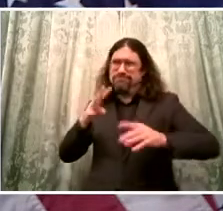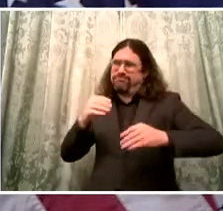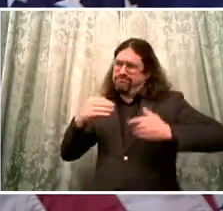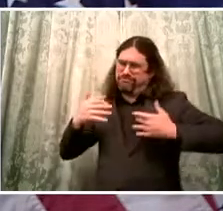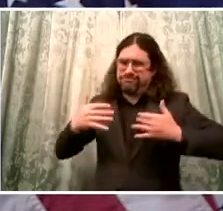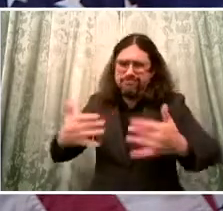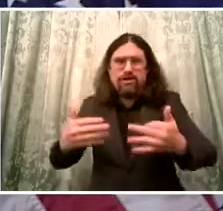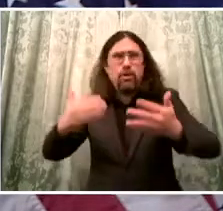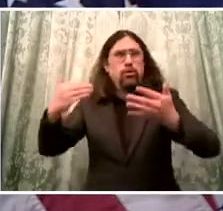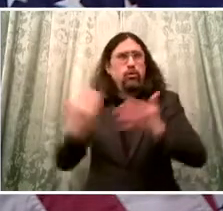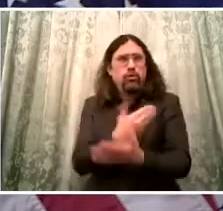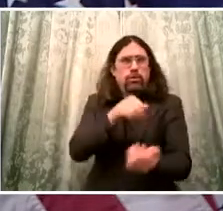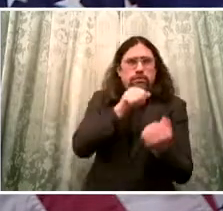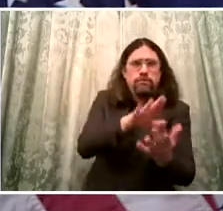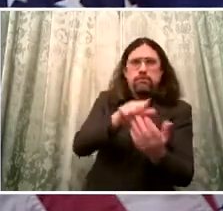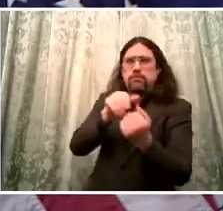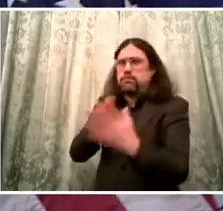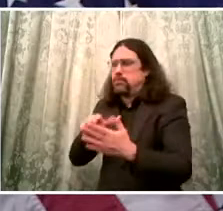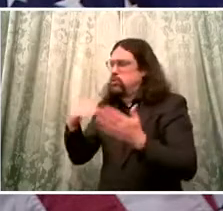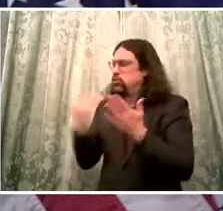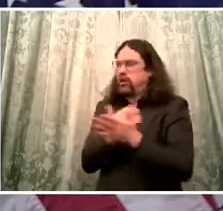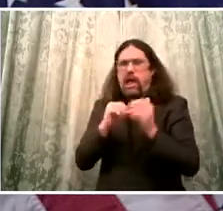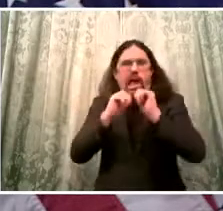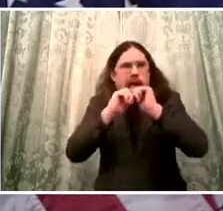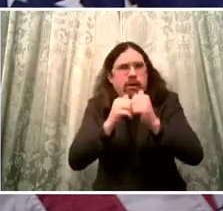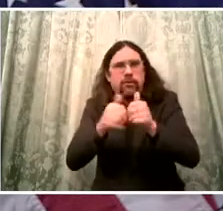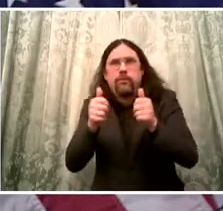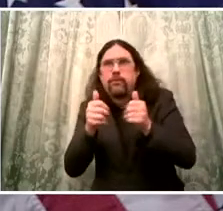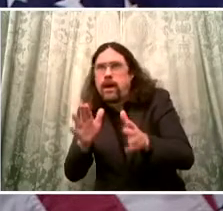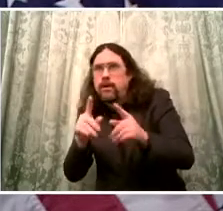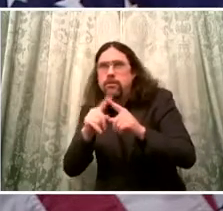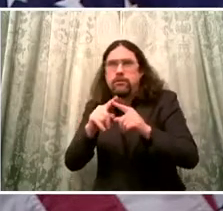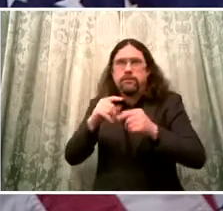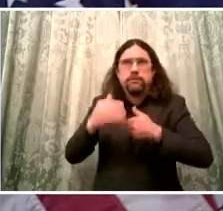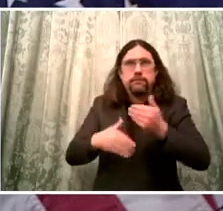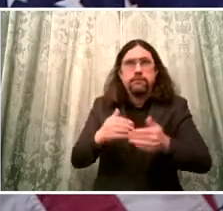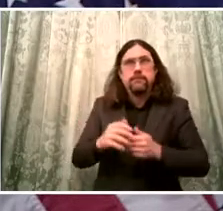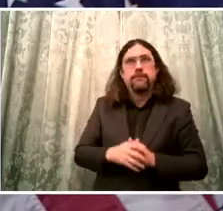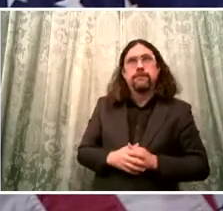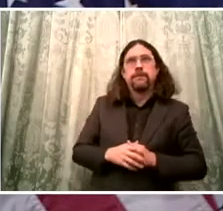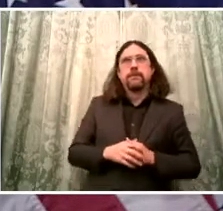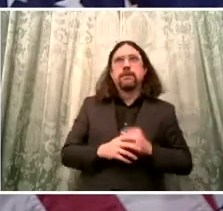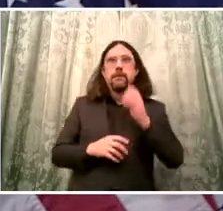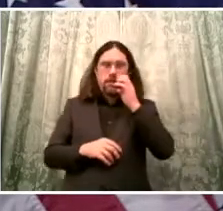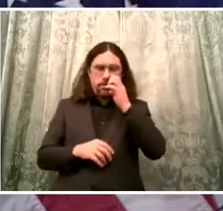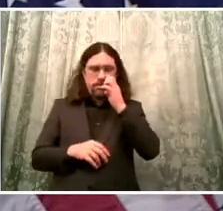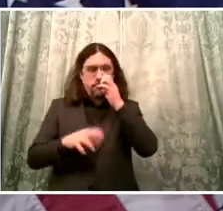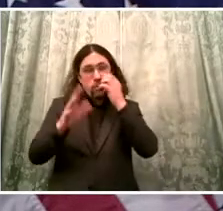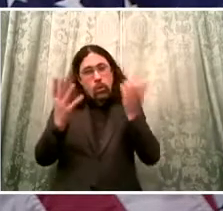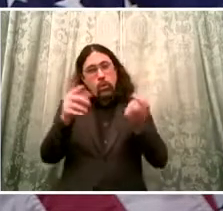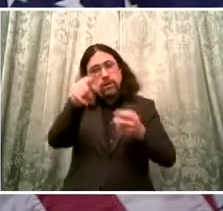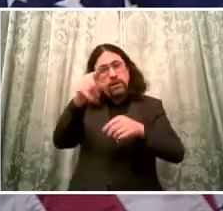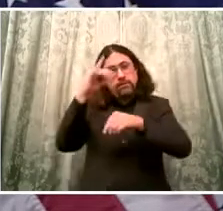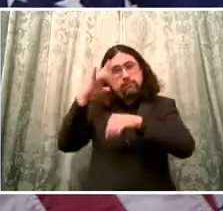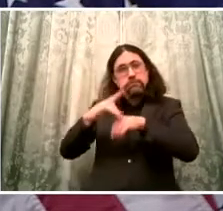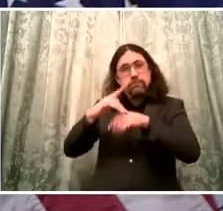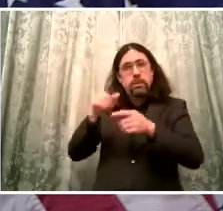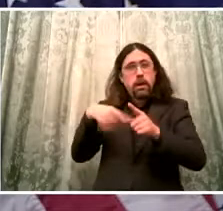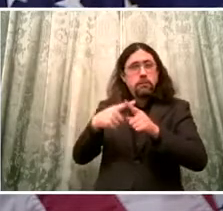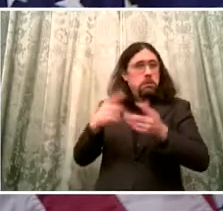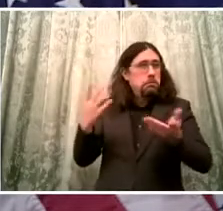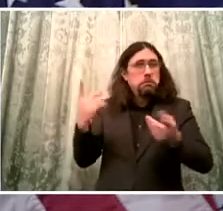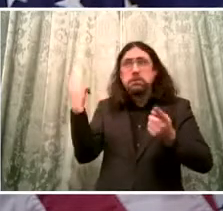done today, what H&H has done before our very eyes, the people at Health in Hospitals, the talent at Health in Hospitals that's been on display these last two months,